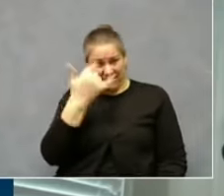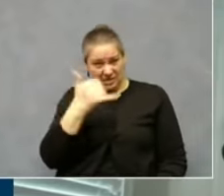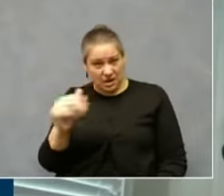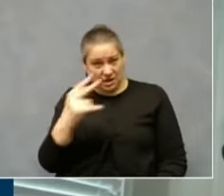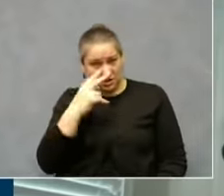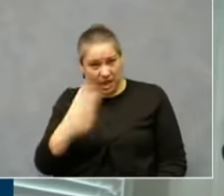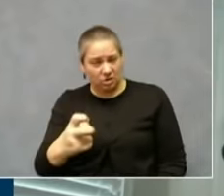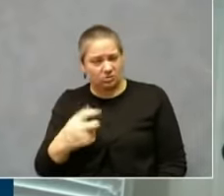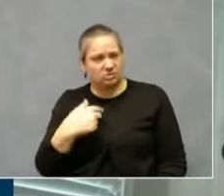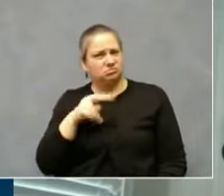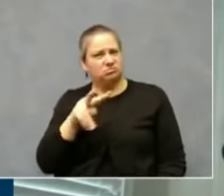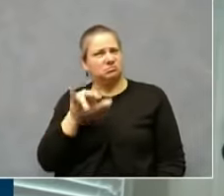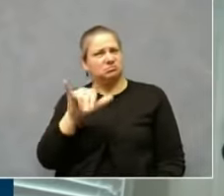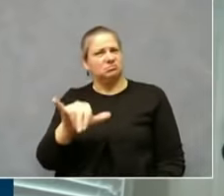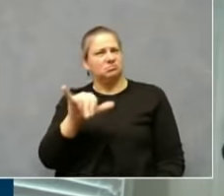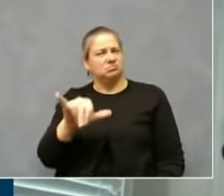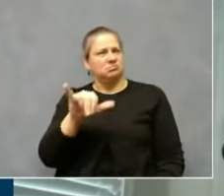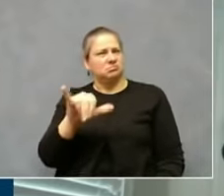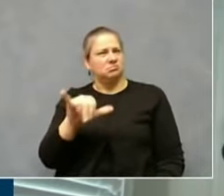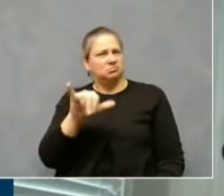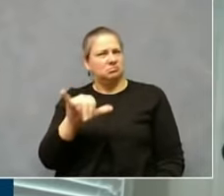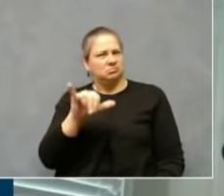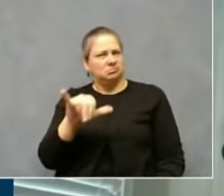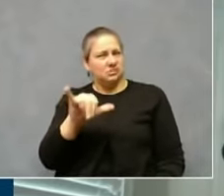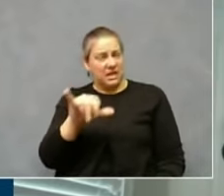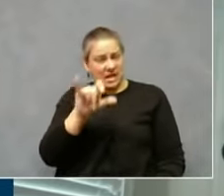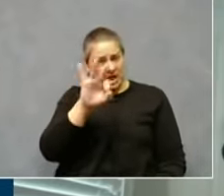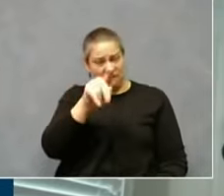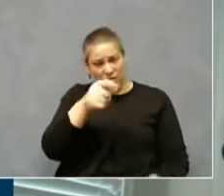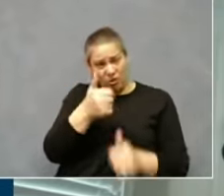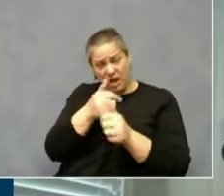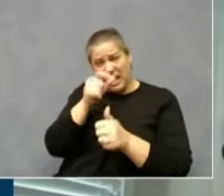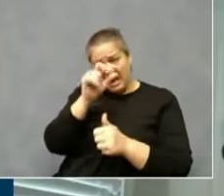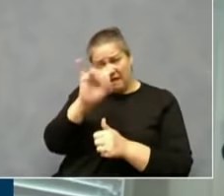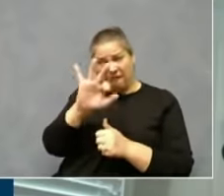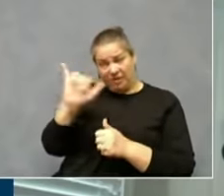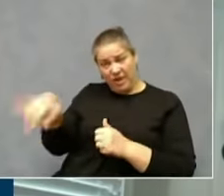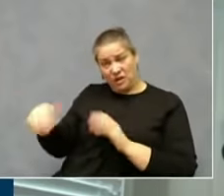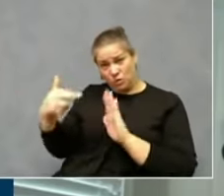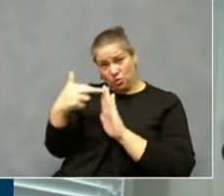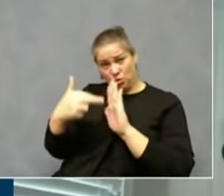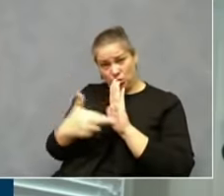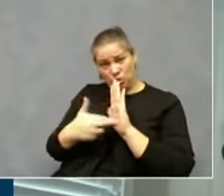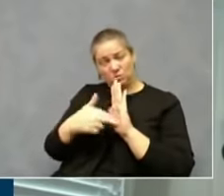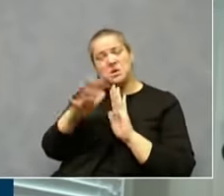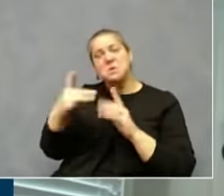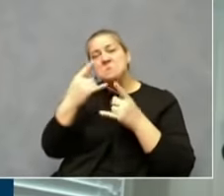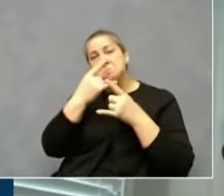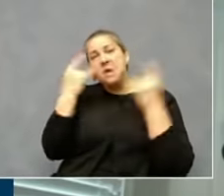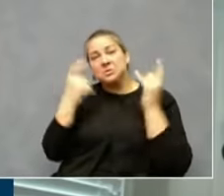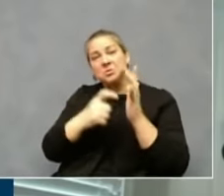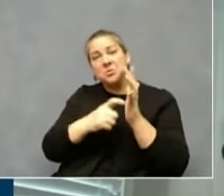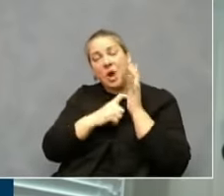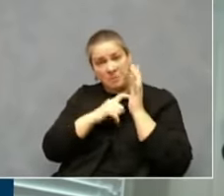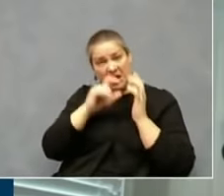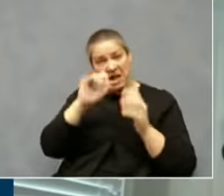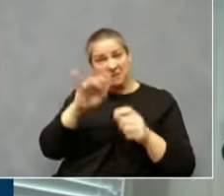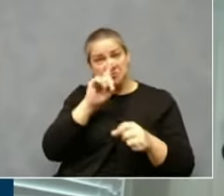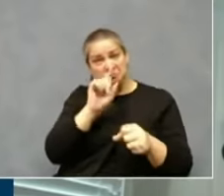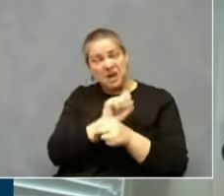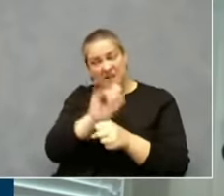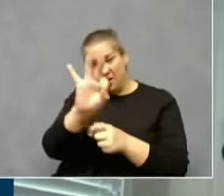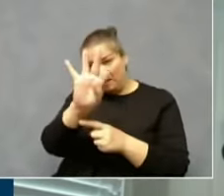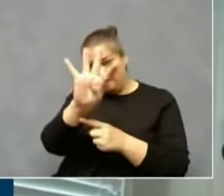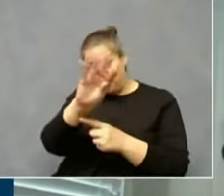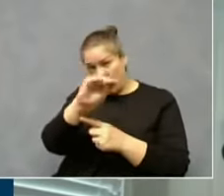that alone probably would help to contain this virus and get us back to reopening all these different things that are now